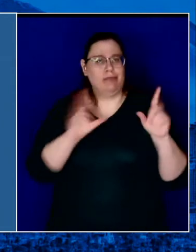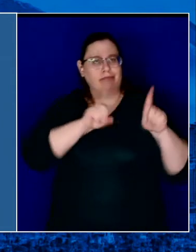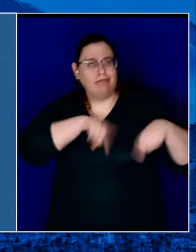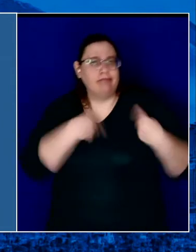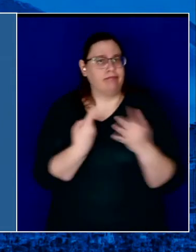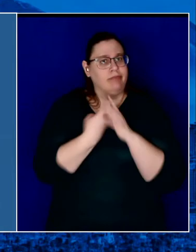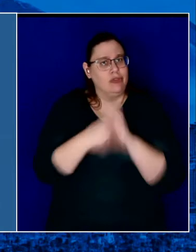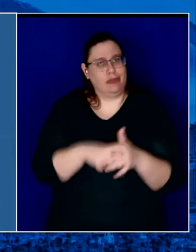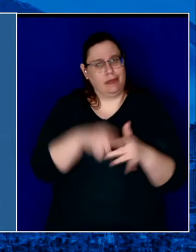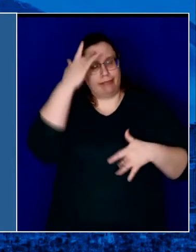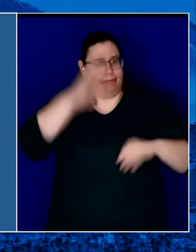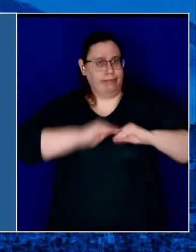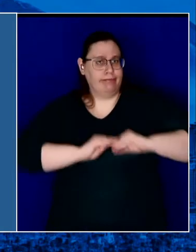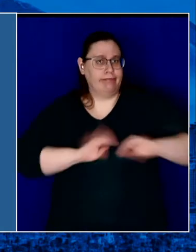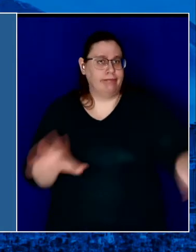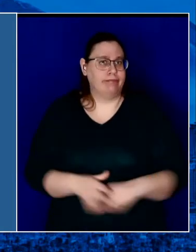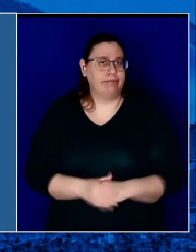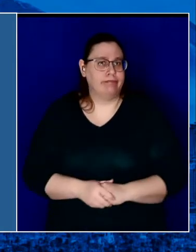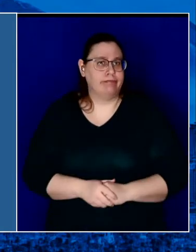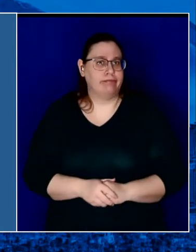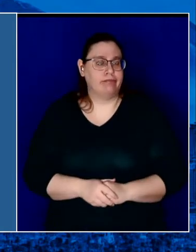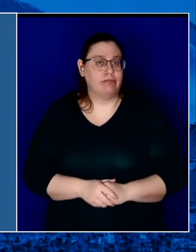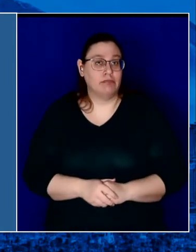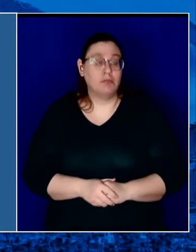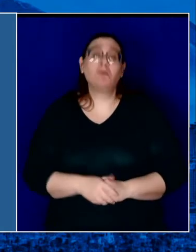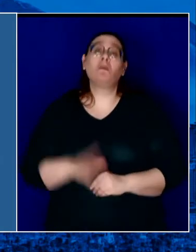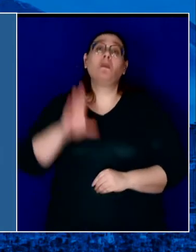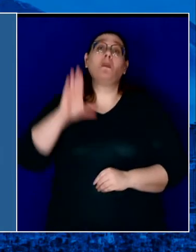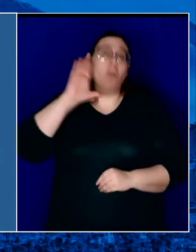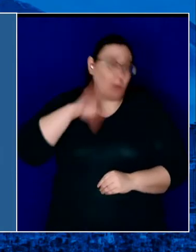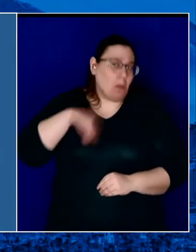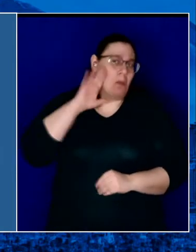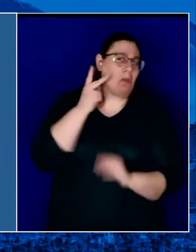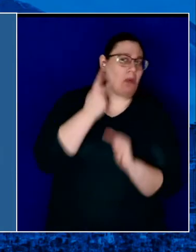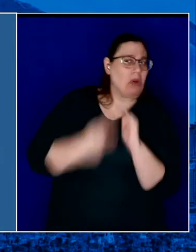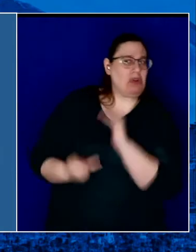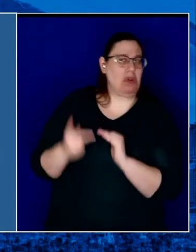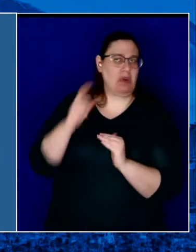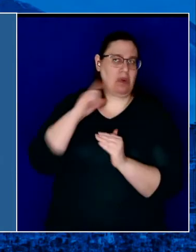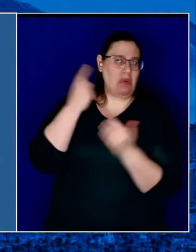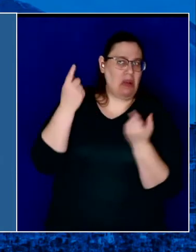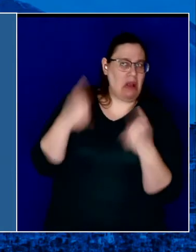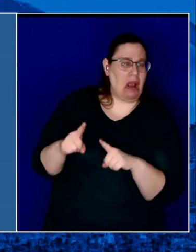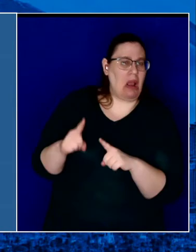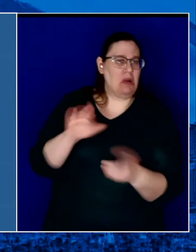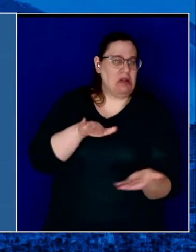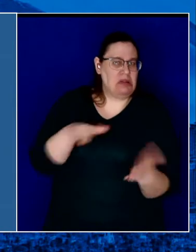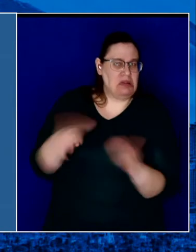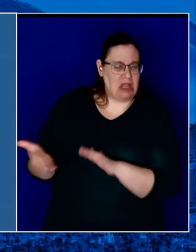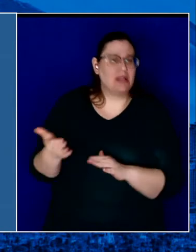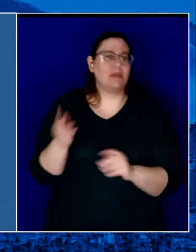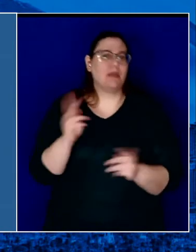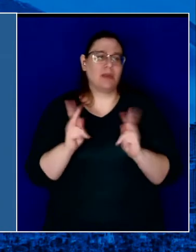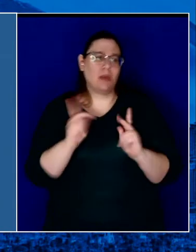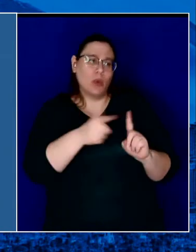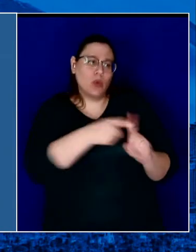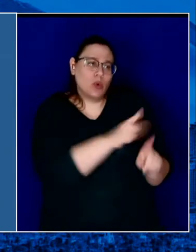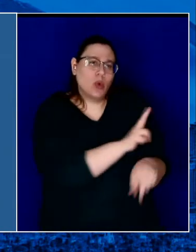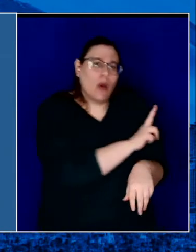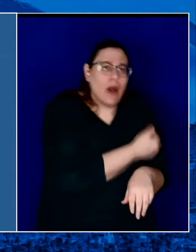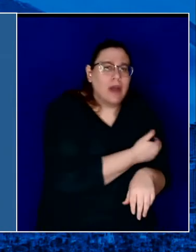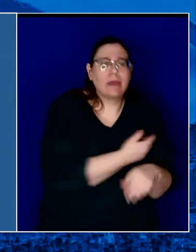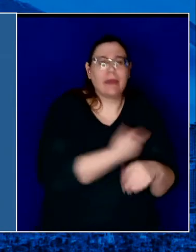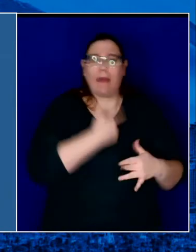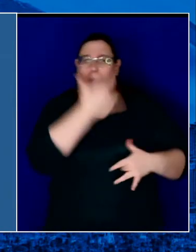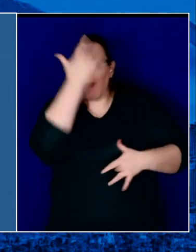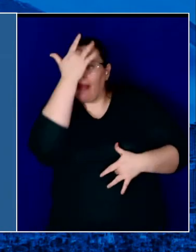pandemic. We knew the numbers were coming when we saw the infections go up, and then the hospitalizations, and we